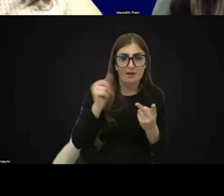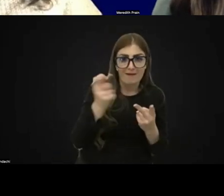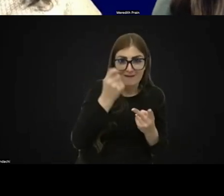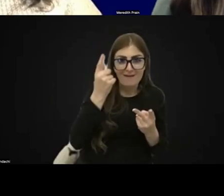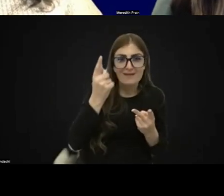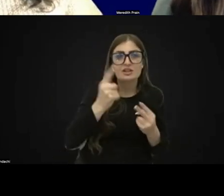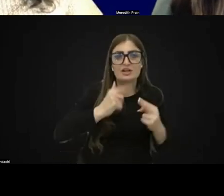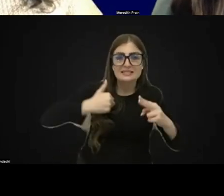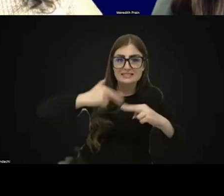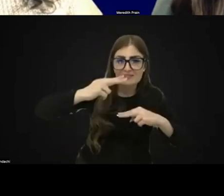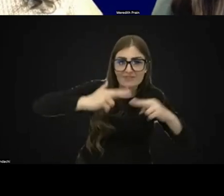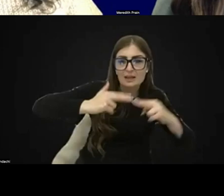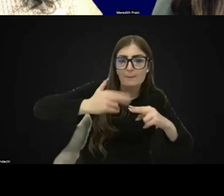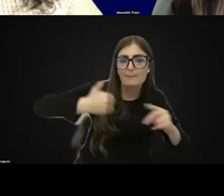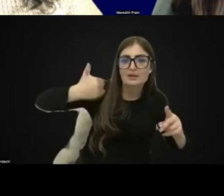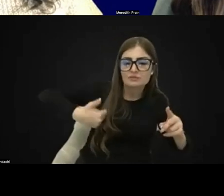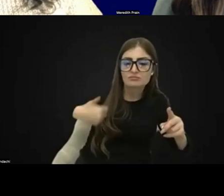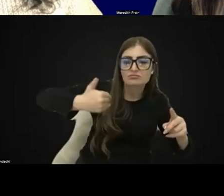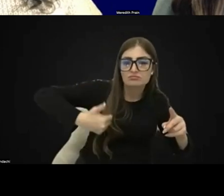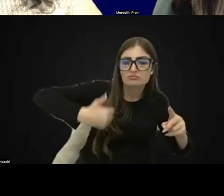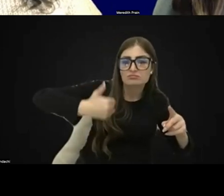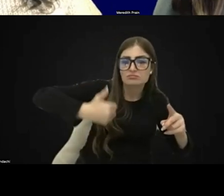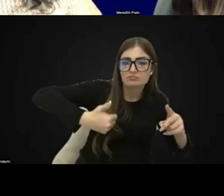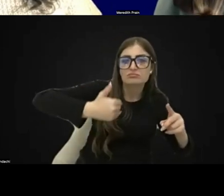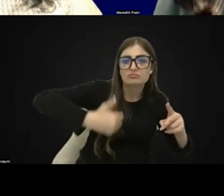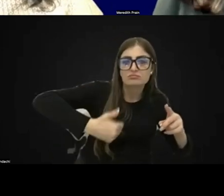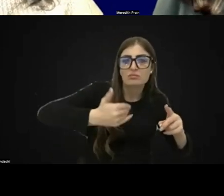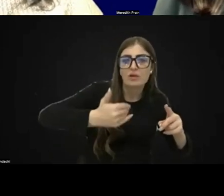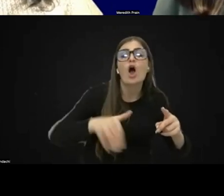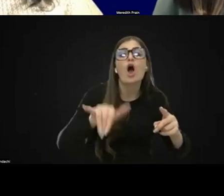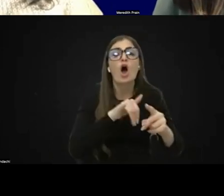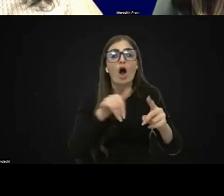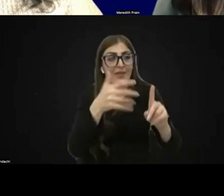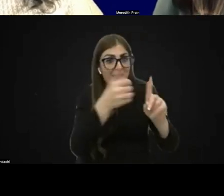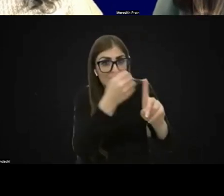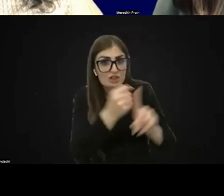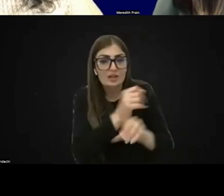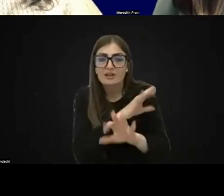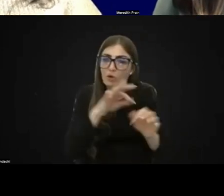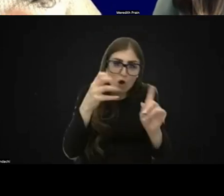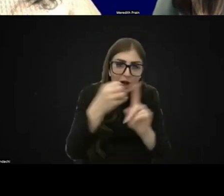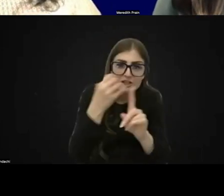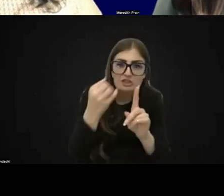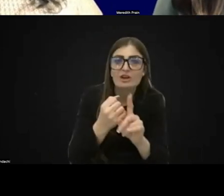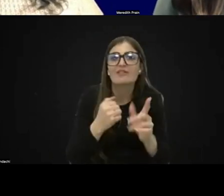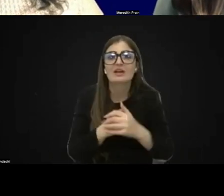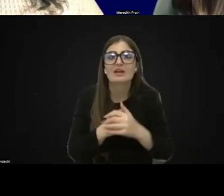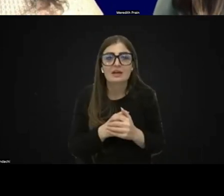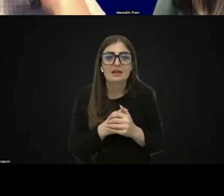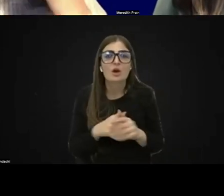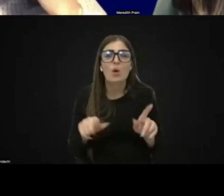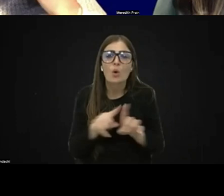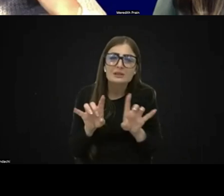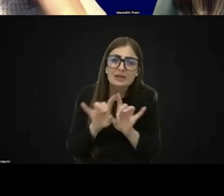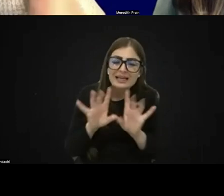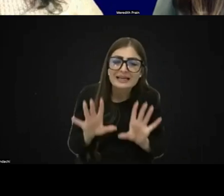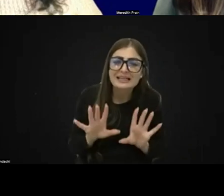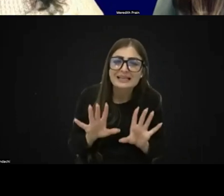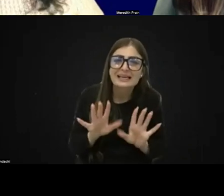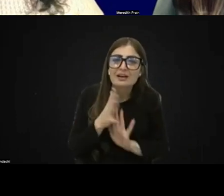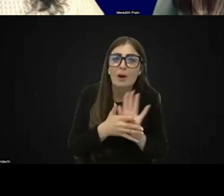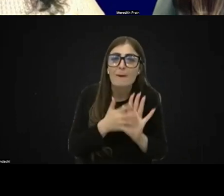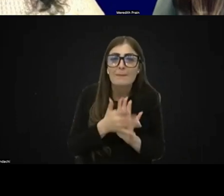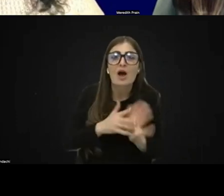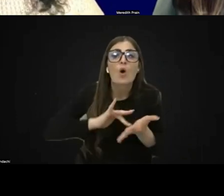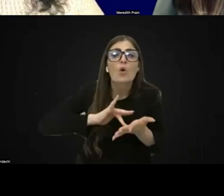developmental milestones that that child is either achieving or not achieving. Also be clear about what the core